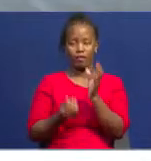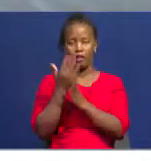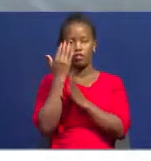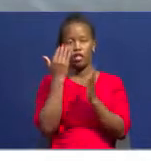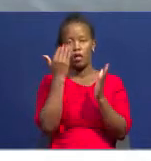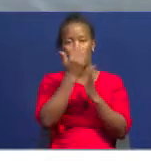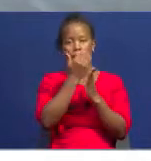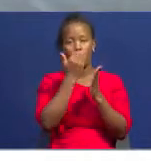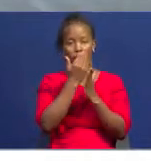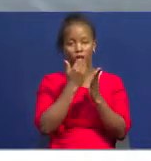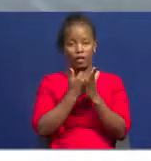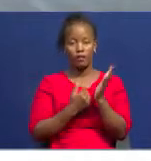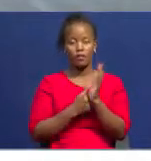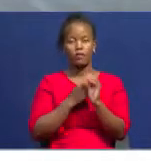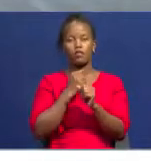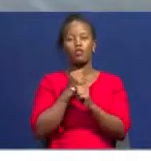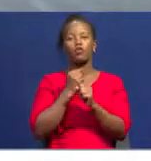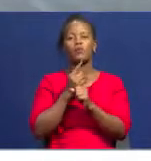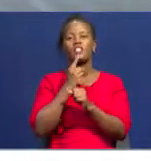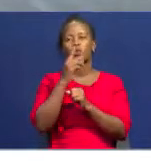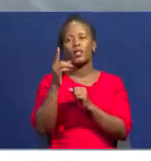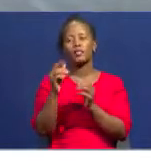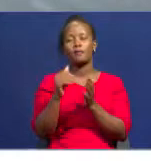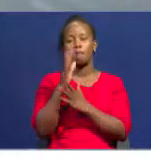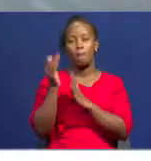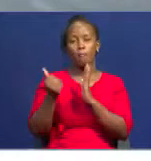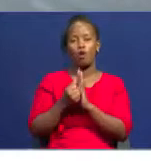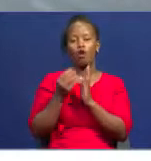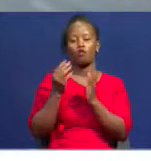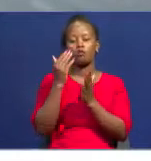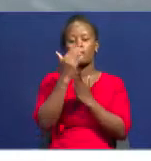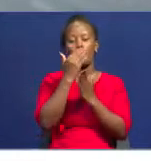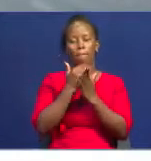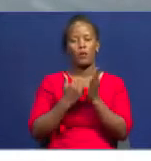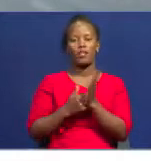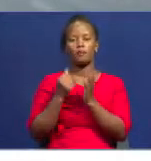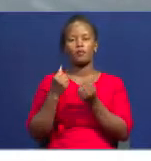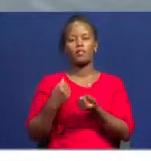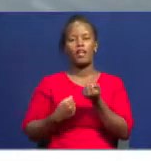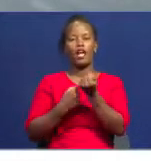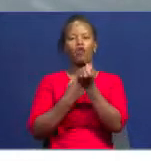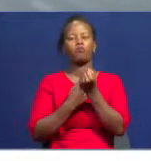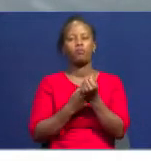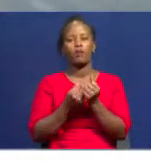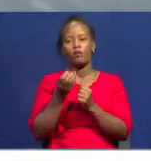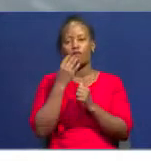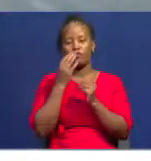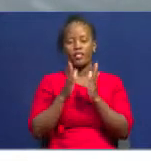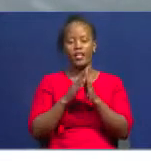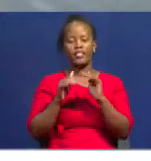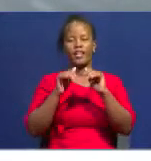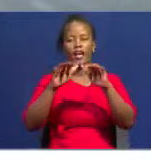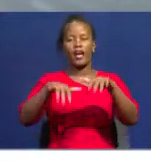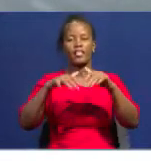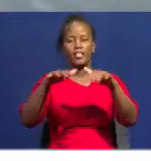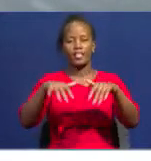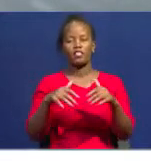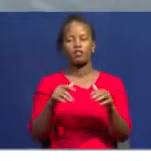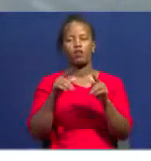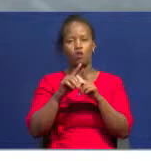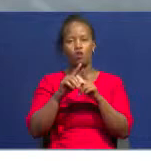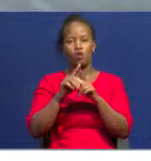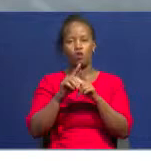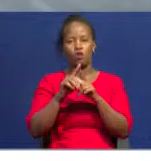Food Programme country offices to link value chain actors in food and agriculture to financial literacy